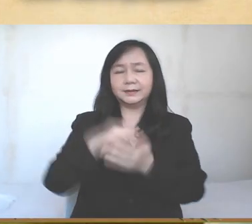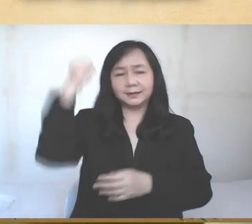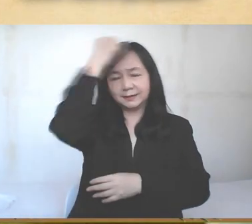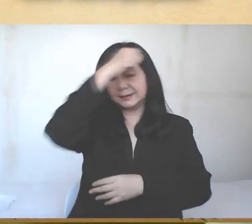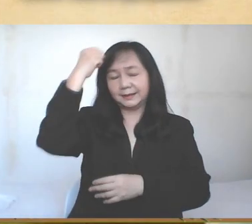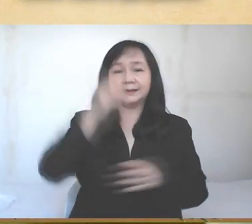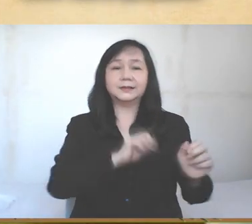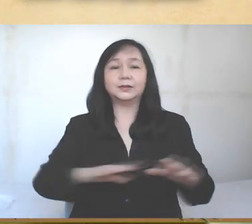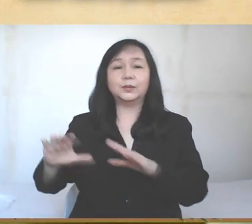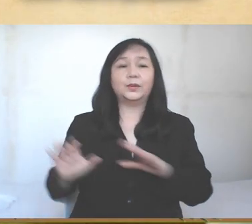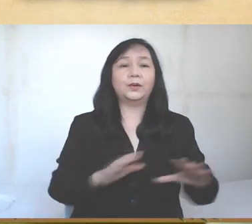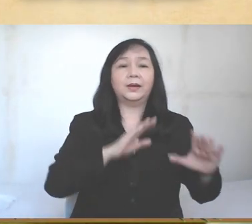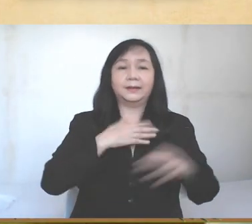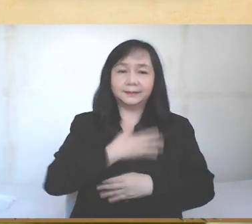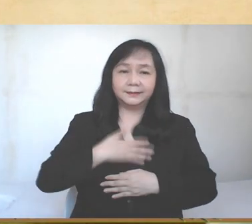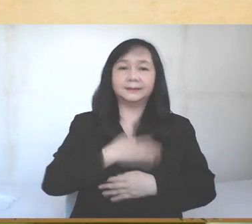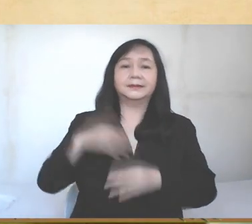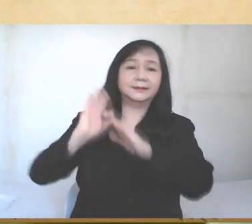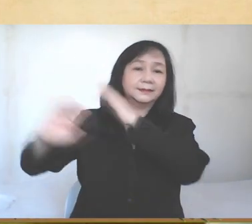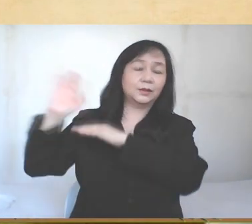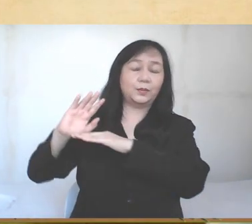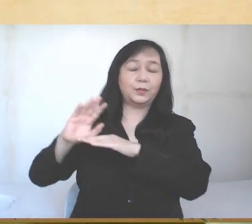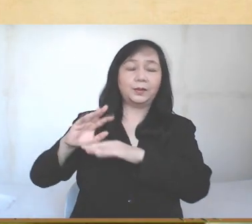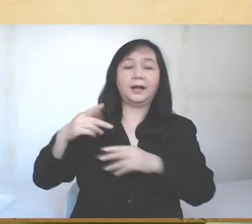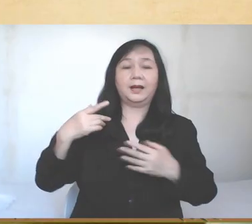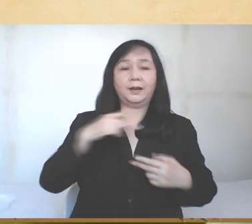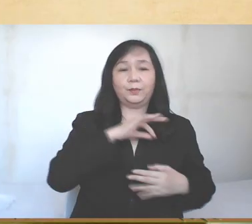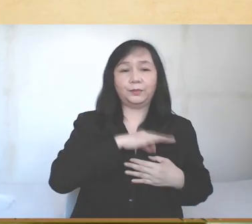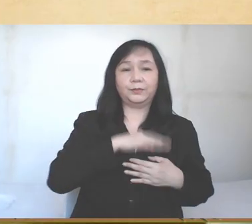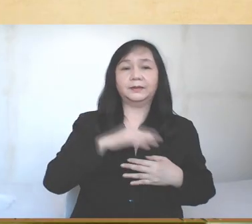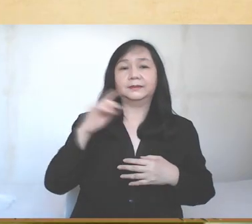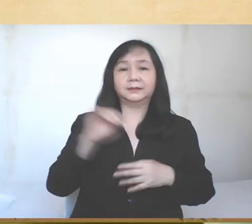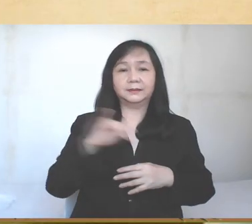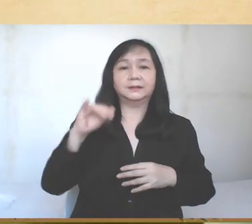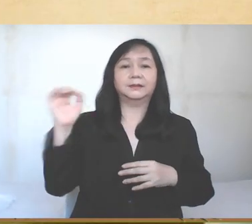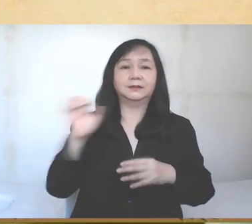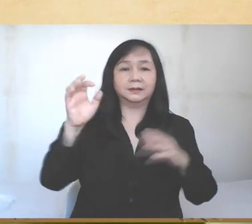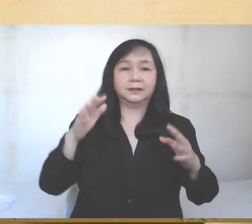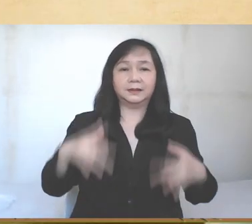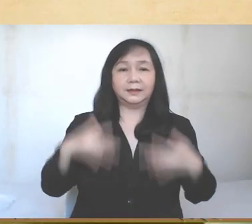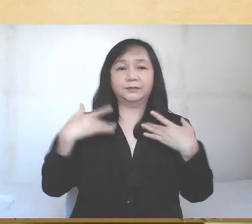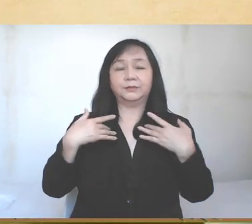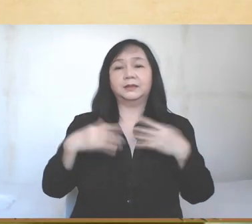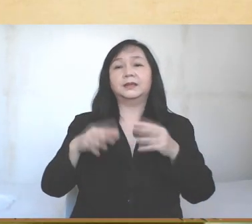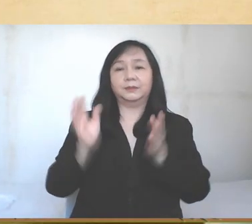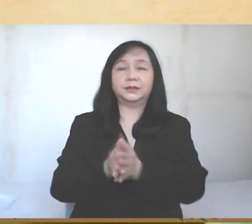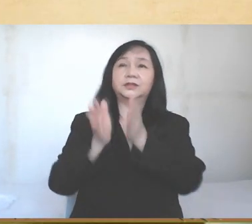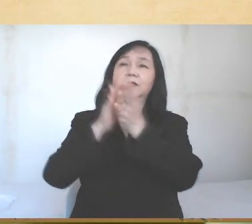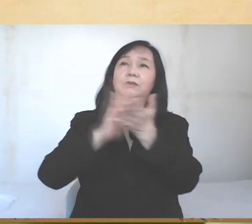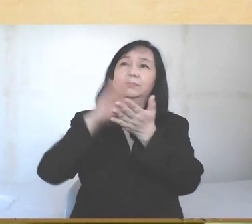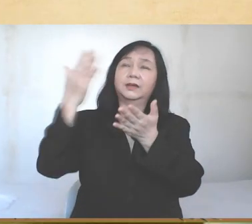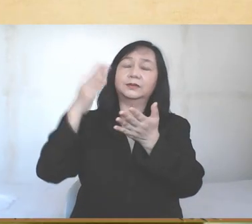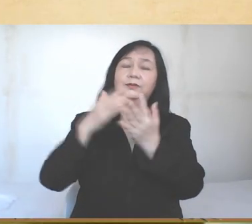with the blessed apostles, and all the saints who have pleased you throughout the ages, we may merit to be co-heirs to